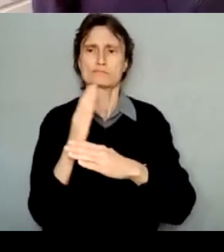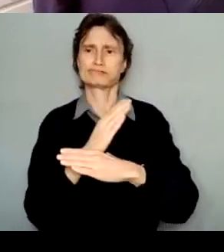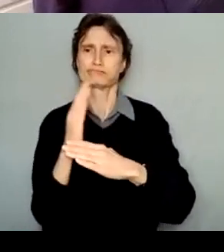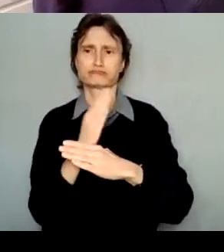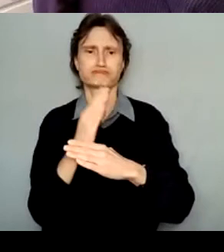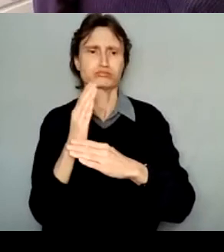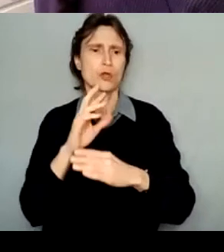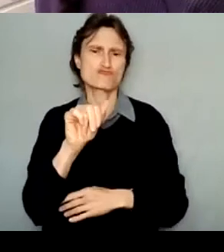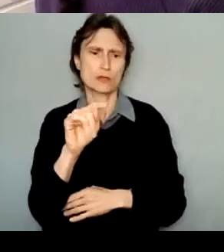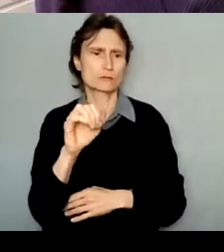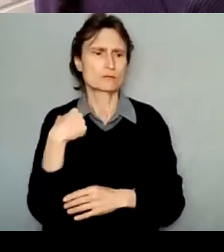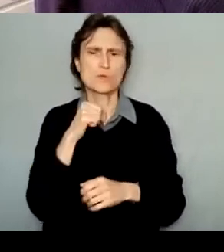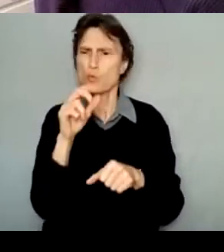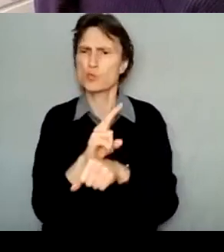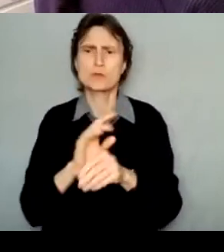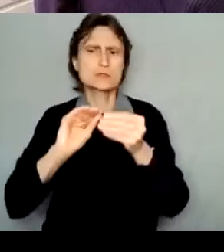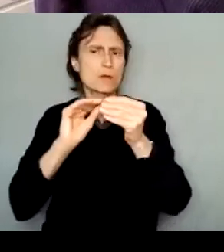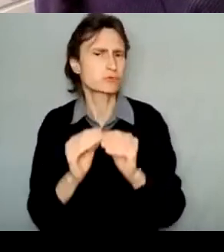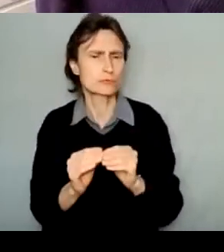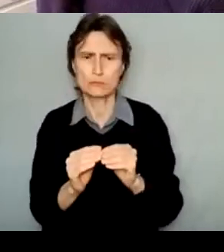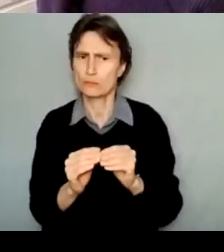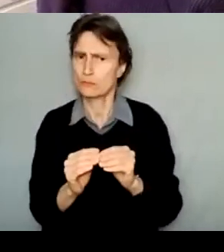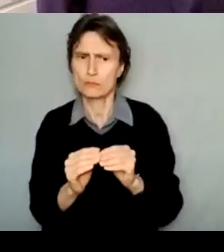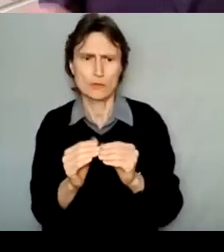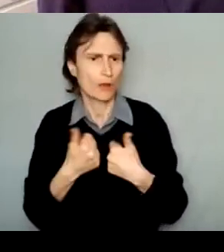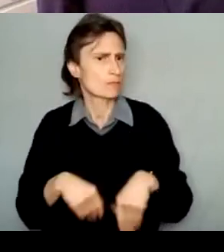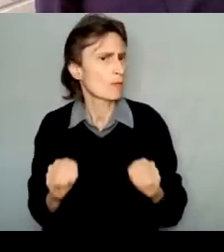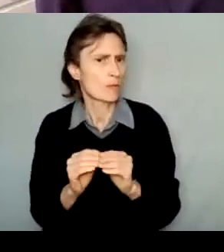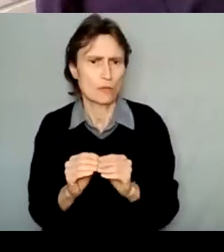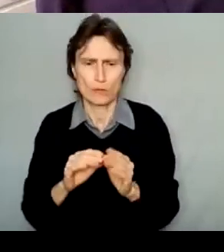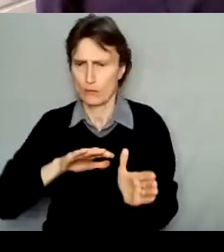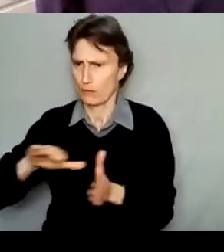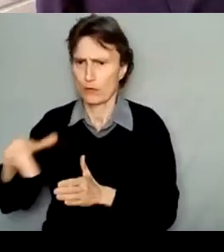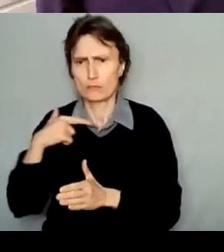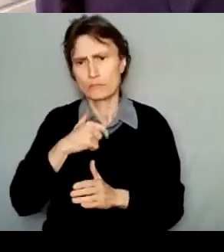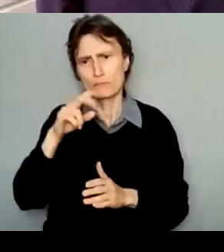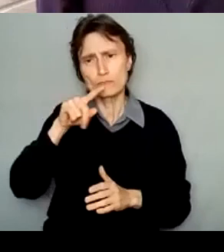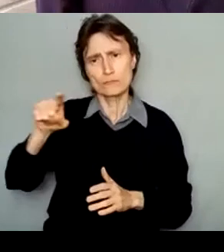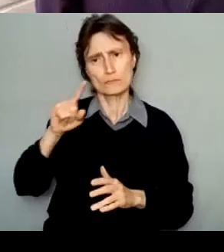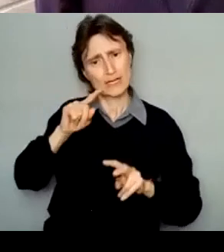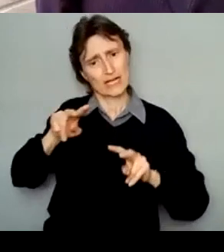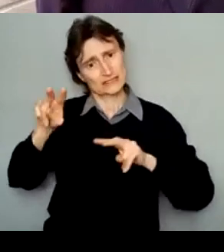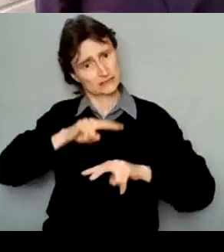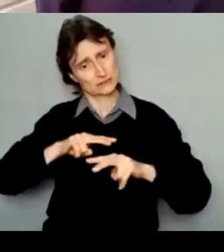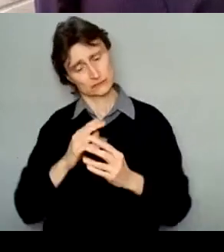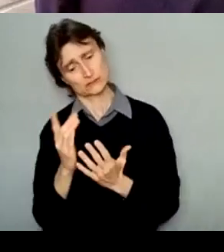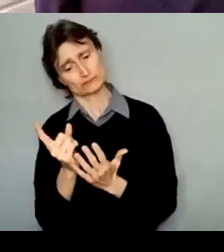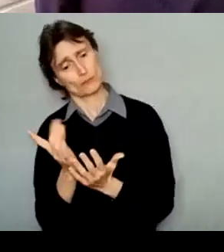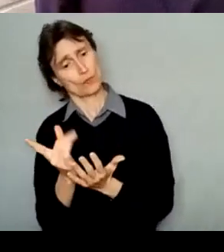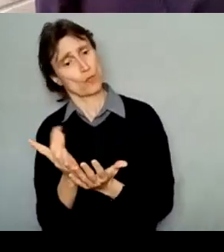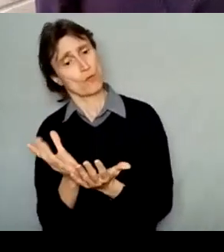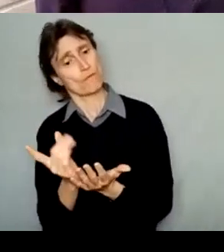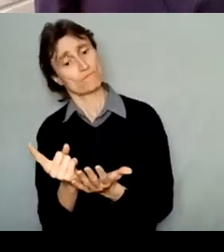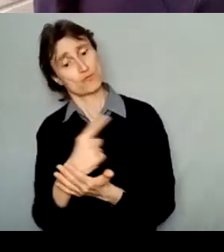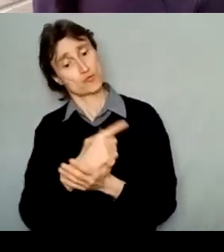than numbers or numerical scales in an attempt to tie the assessor evaluations more directly to the criteria of the